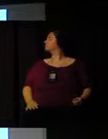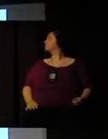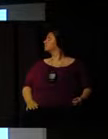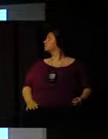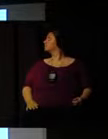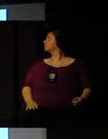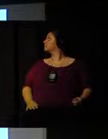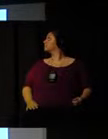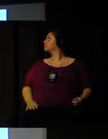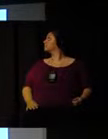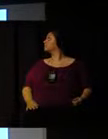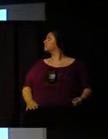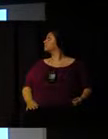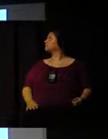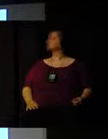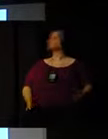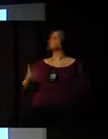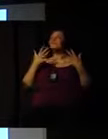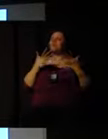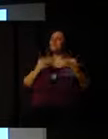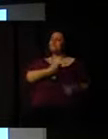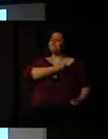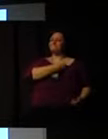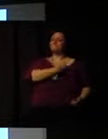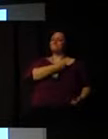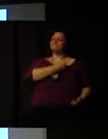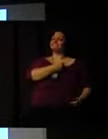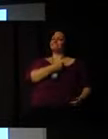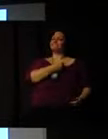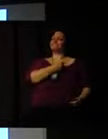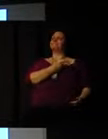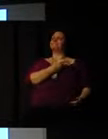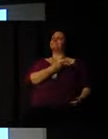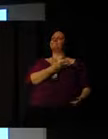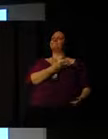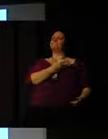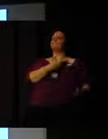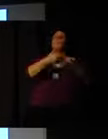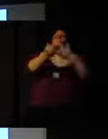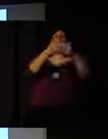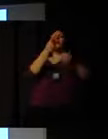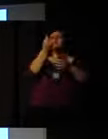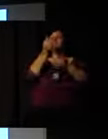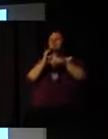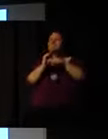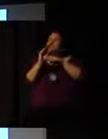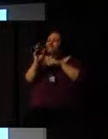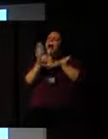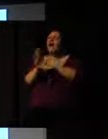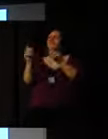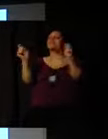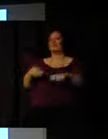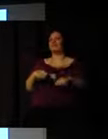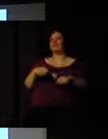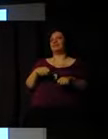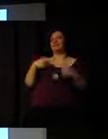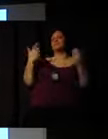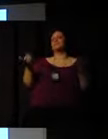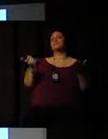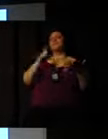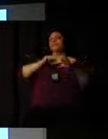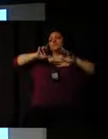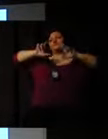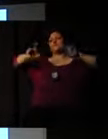looking at survival. So any form of stipend or money would help. So there is a difference between volunteering in